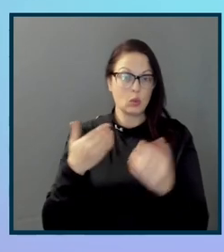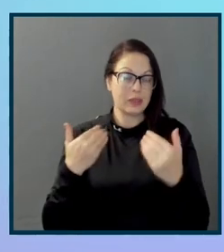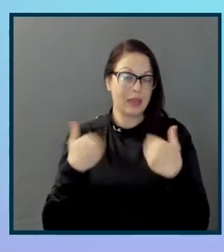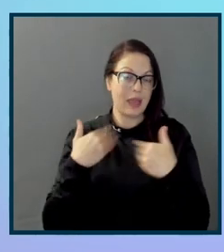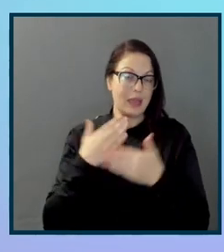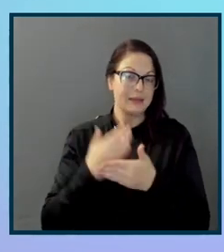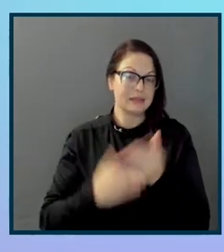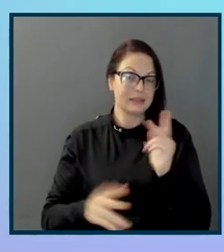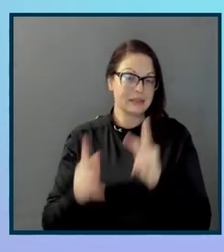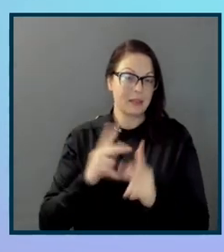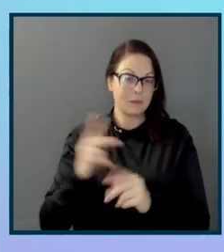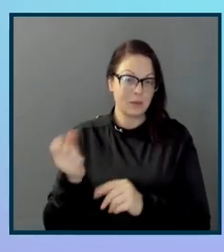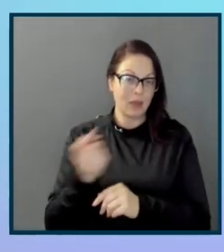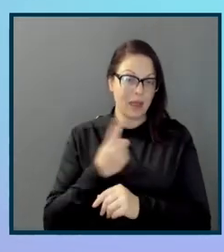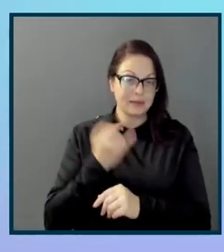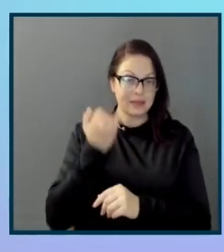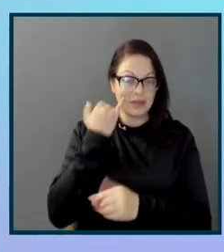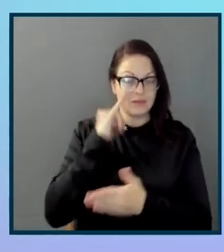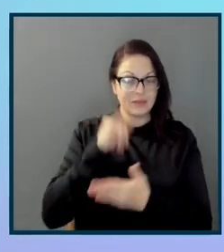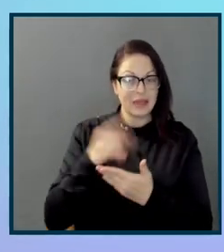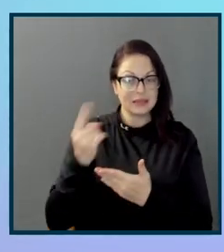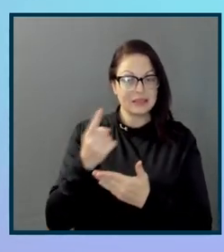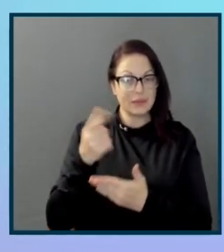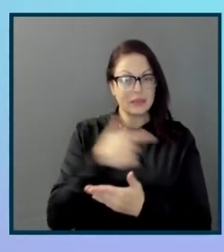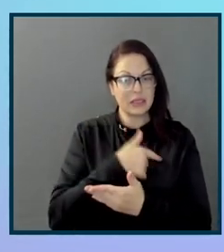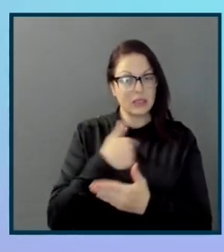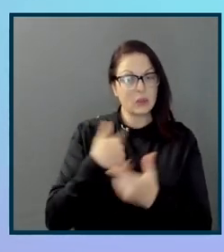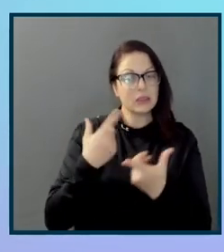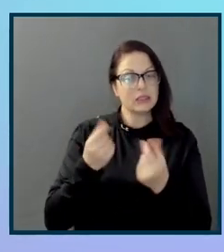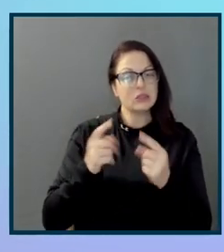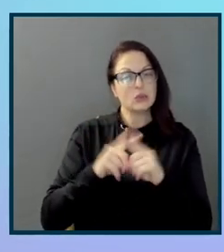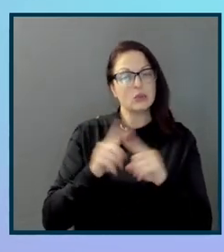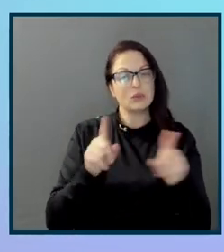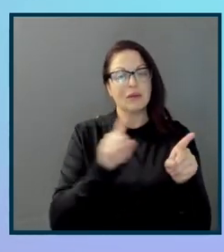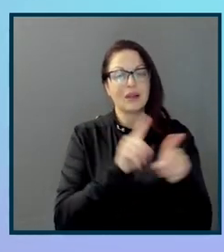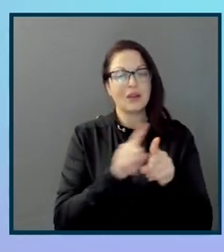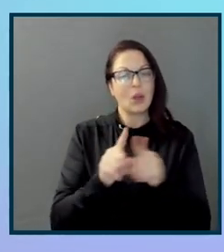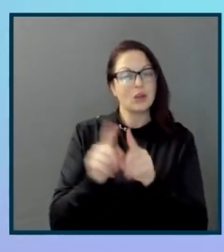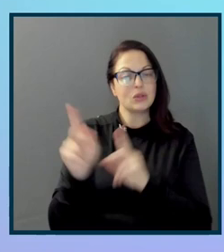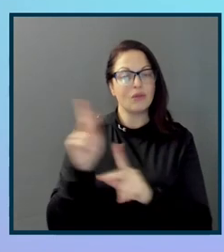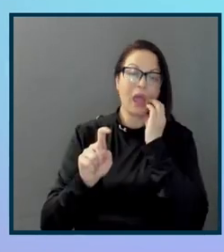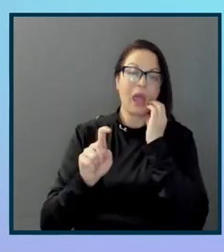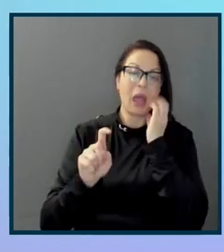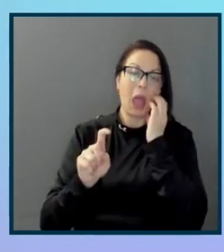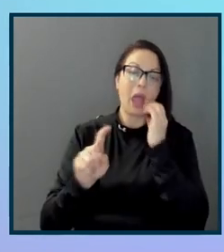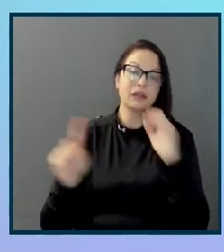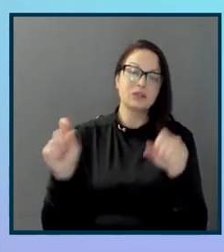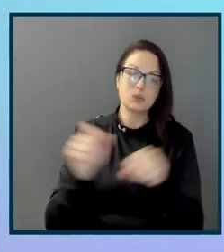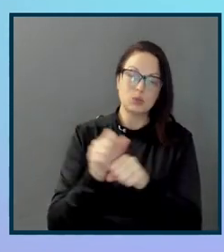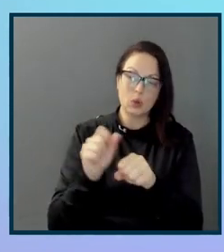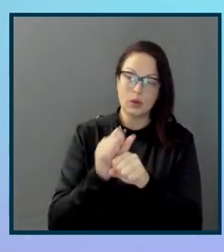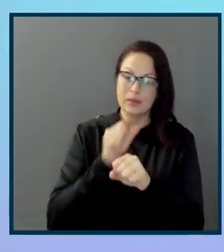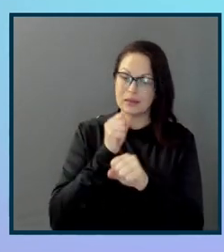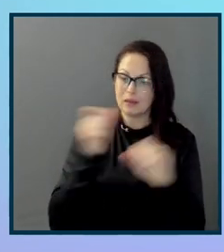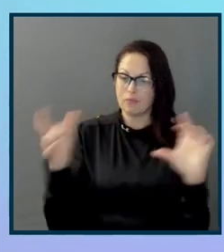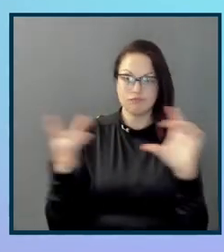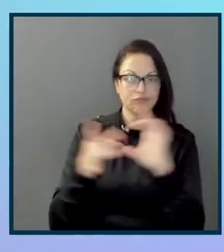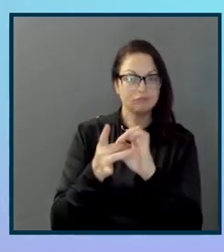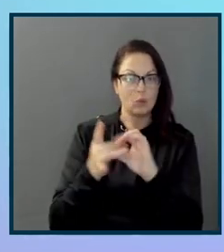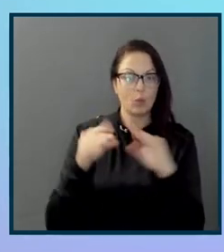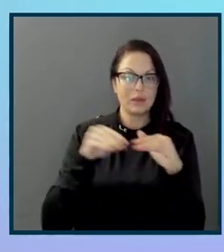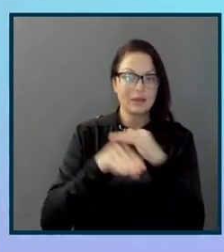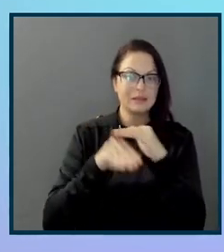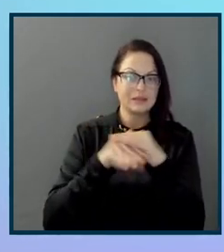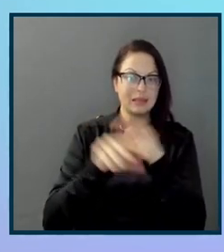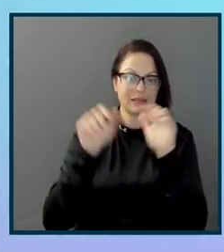us if it's something that we do. But we're also tapping into it to folks who have approached us for other UX and have anything to do with accessibility. But